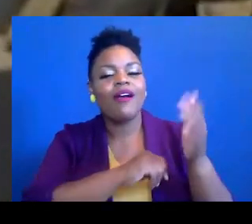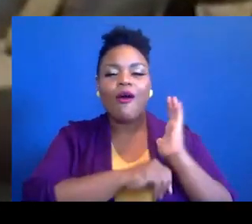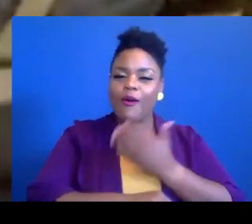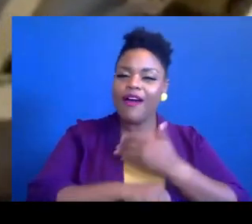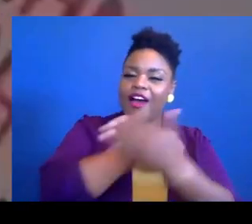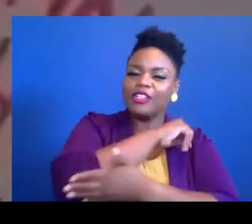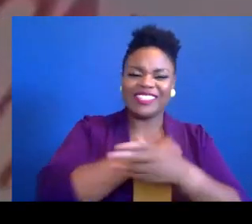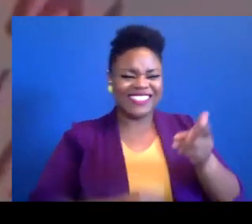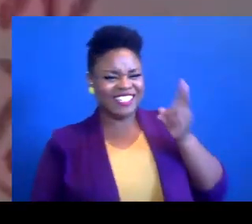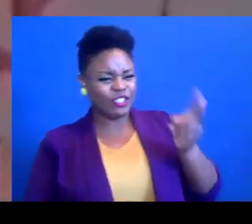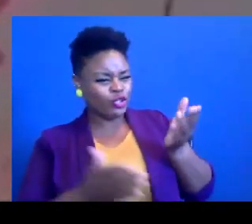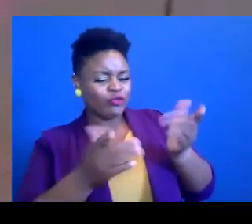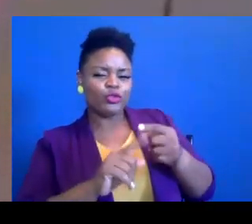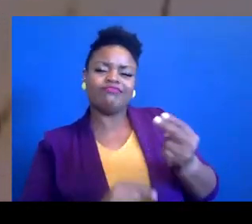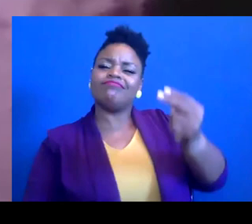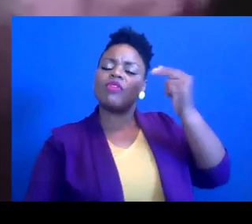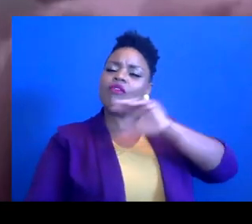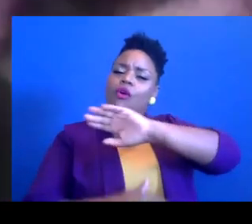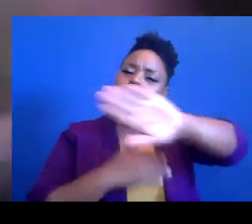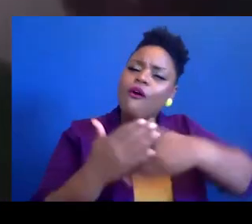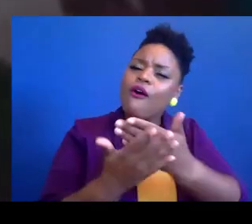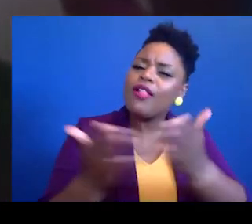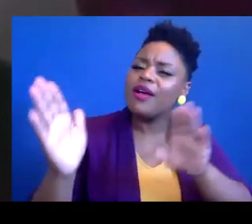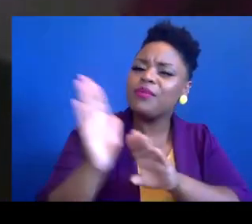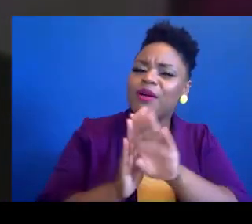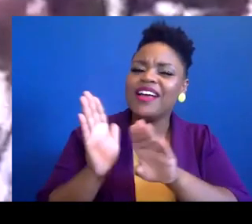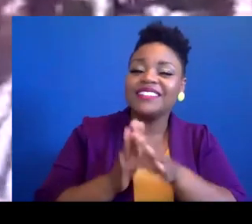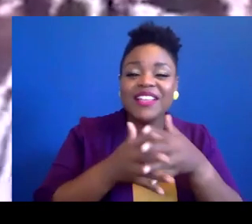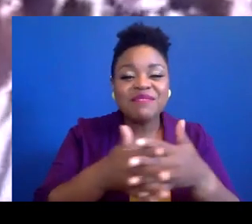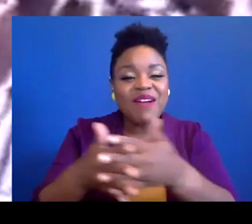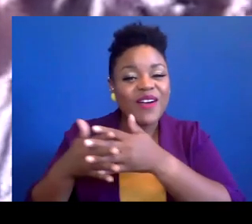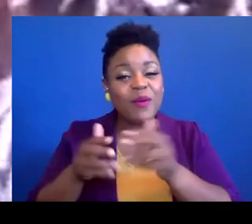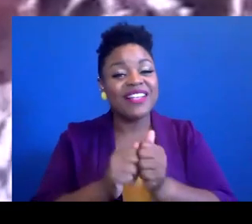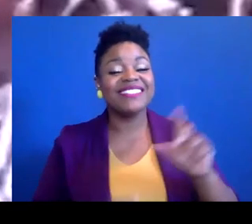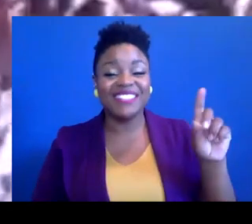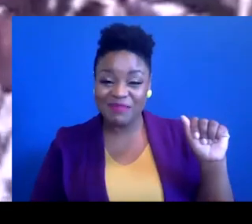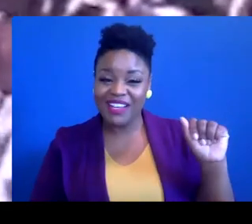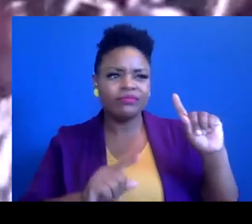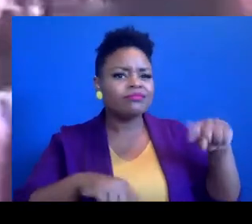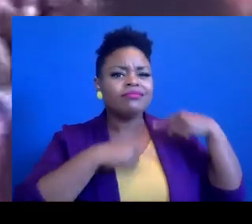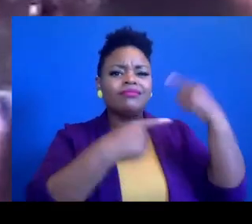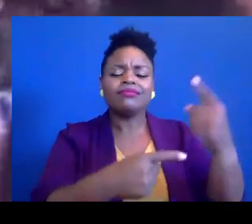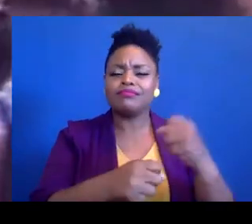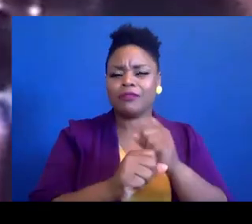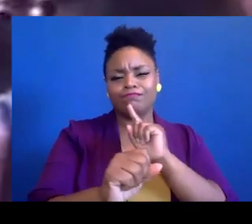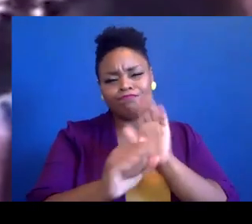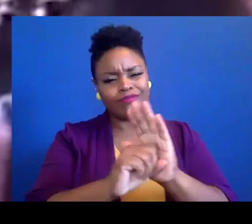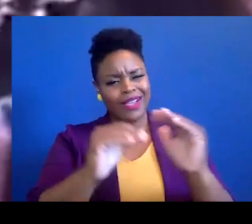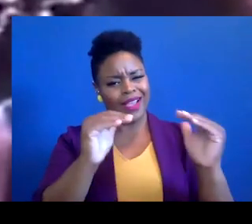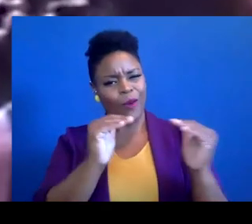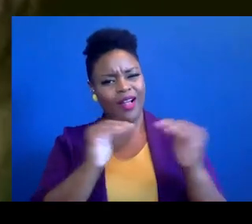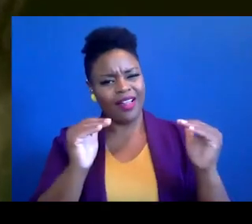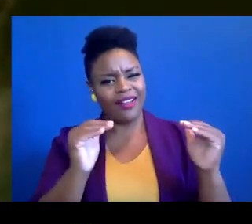history serves as a reminder of all the progress that Americans with Disabilities have made to ensure an equal,